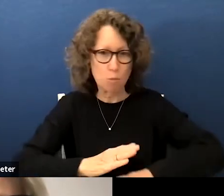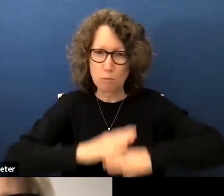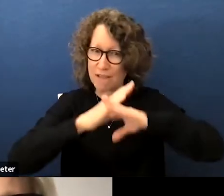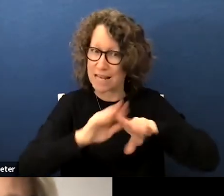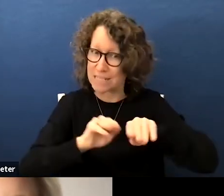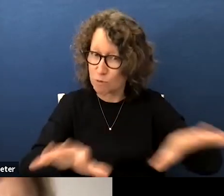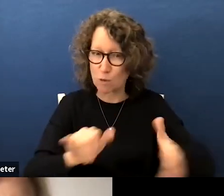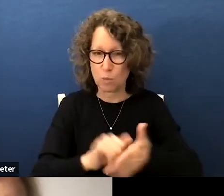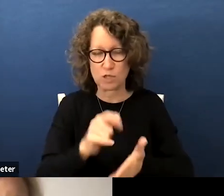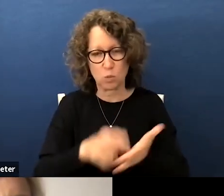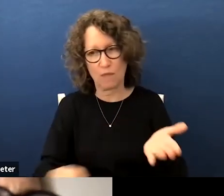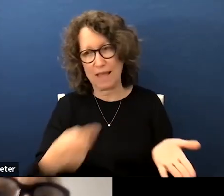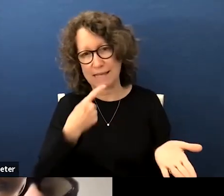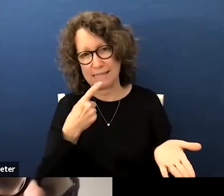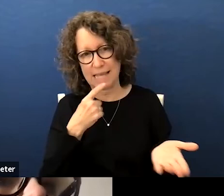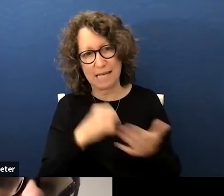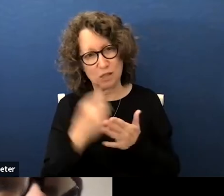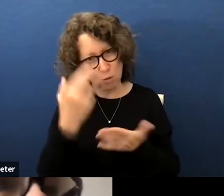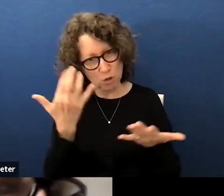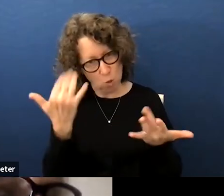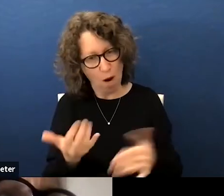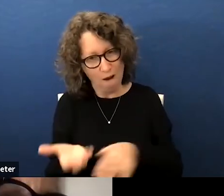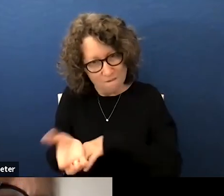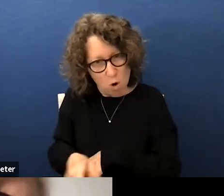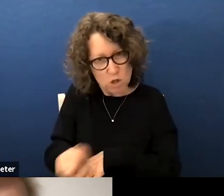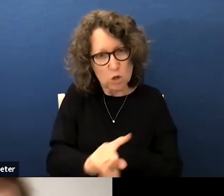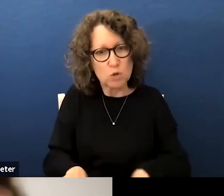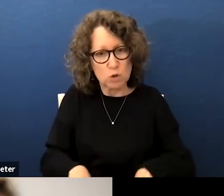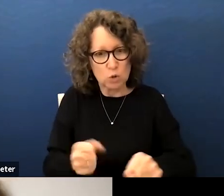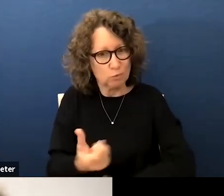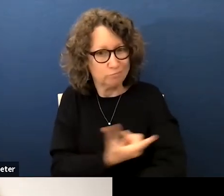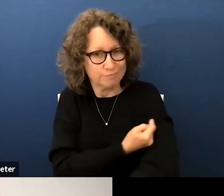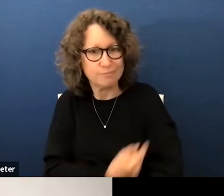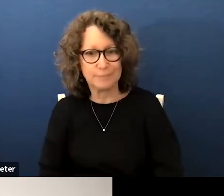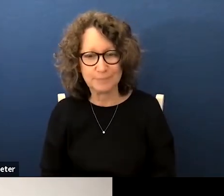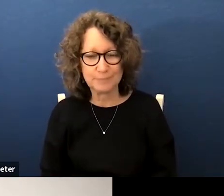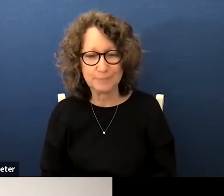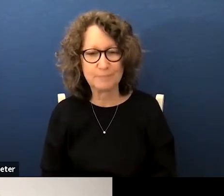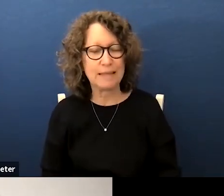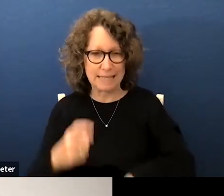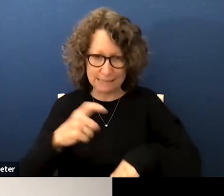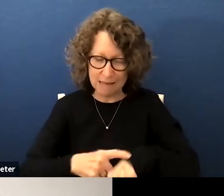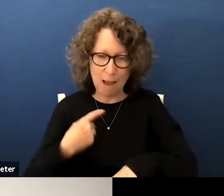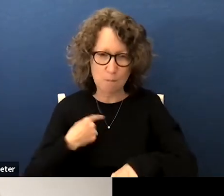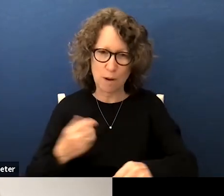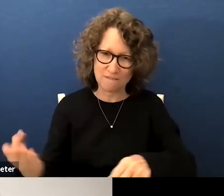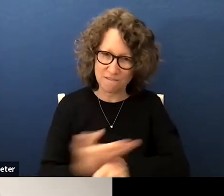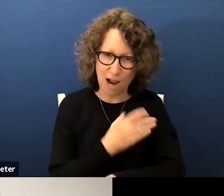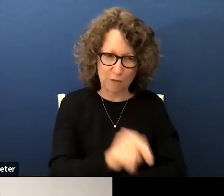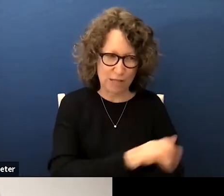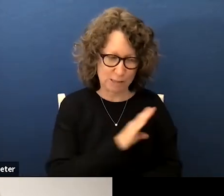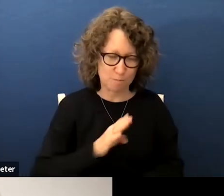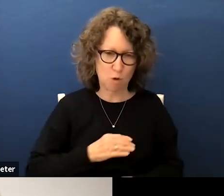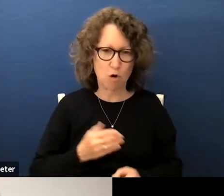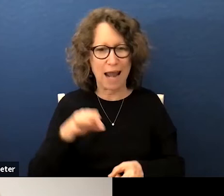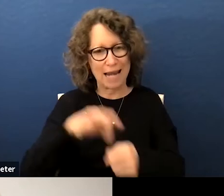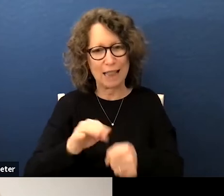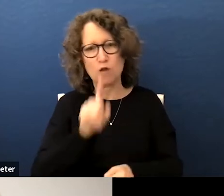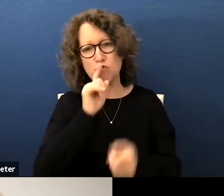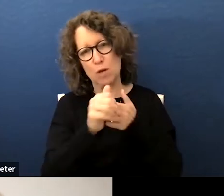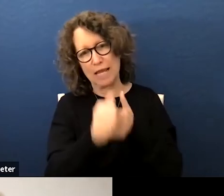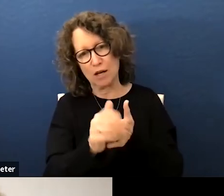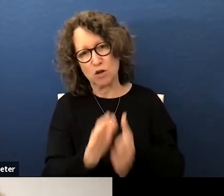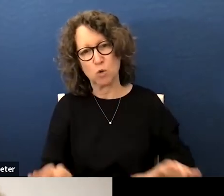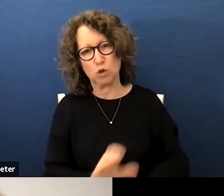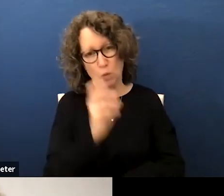the spread which is what they said is the reason why they're going to force you to take it it's time we fire this board and elect true leaders who will